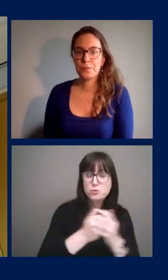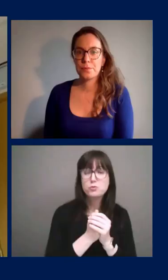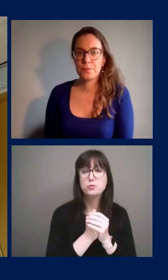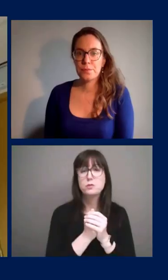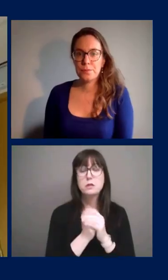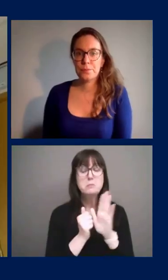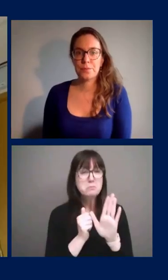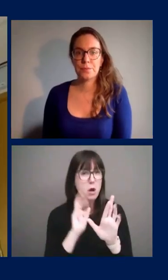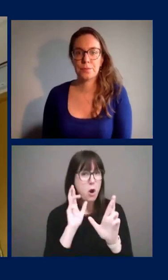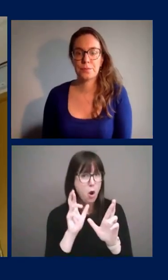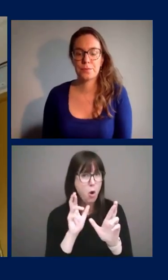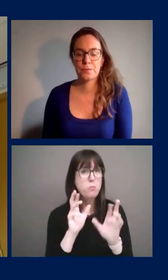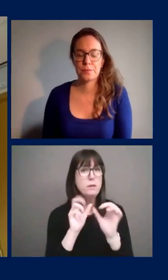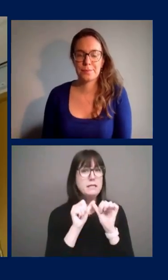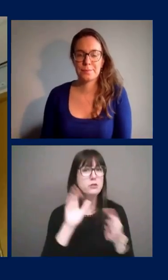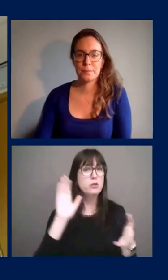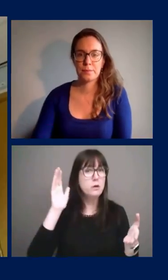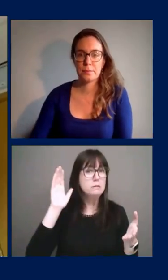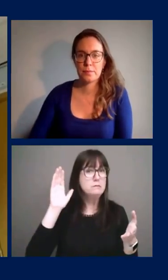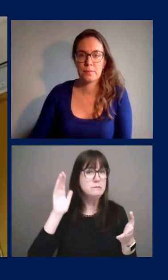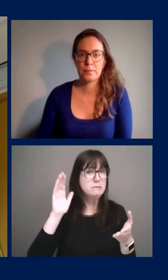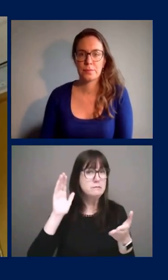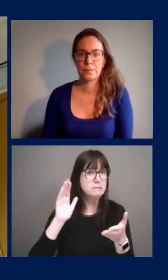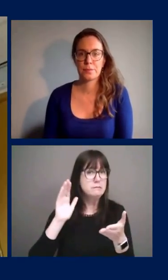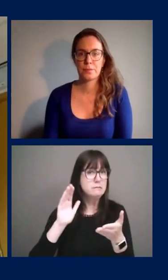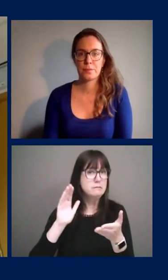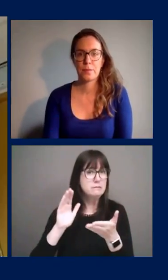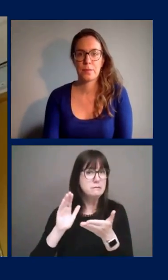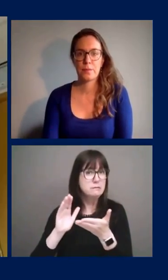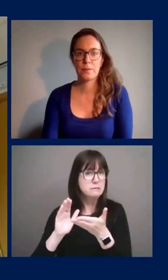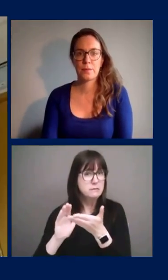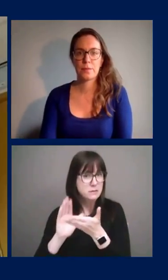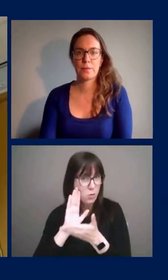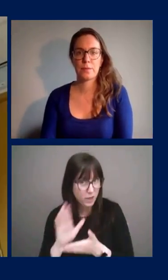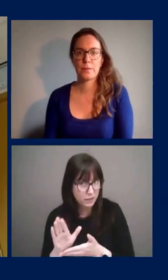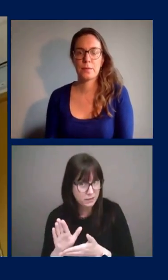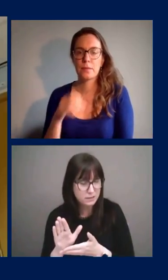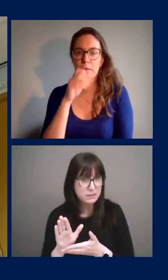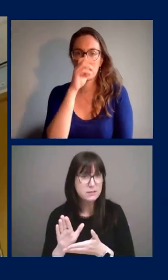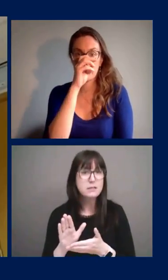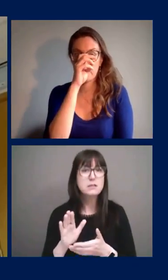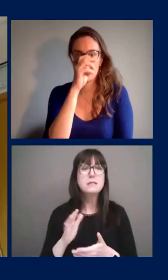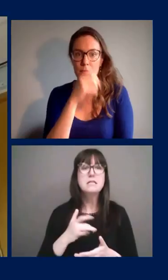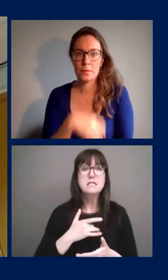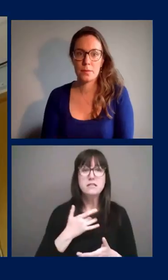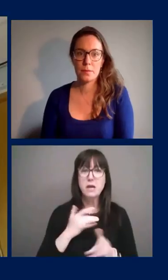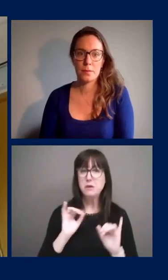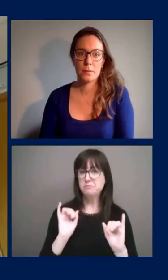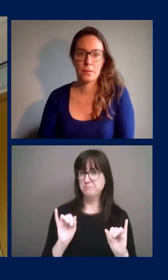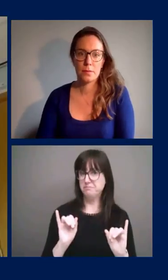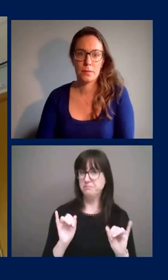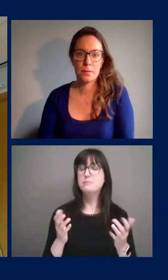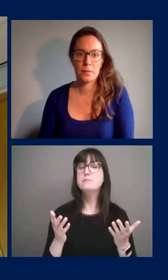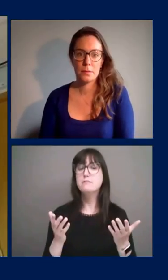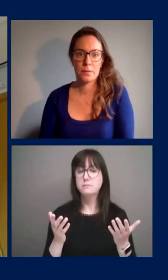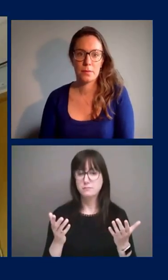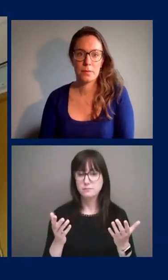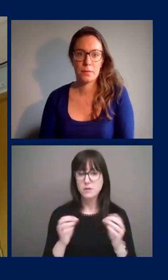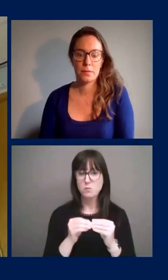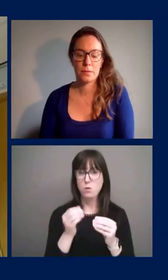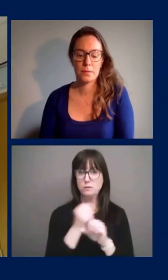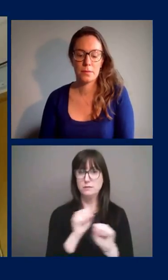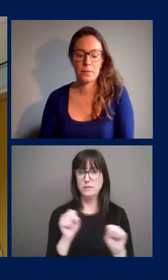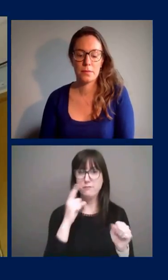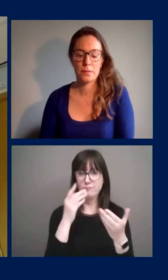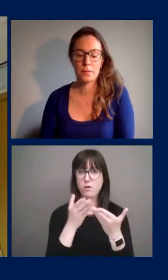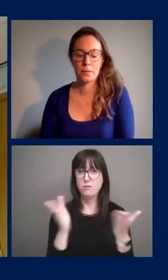that will continue to trend down and and that we'll will reach um a level that that makes it uh safer um for